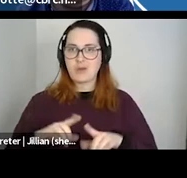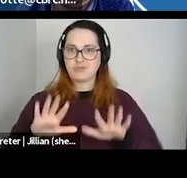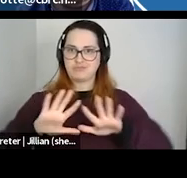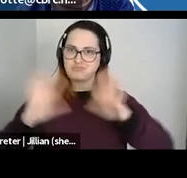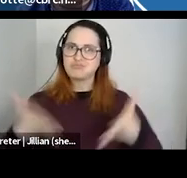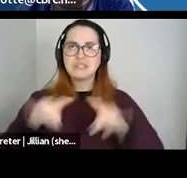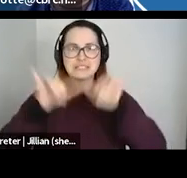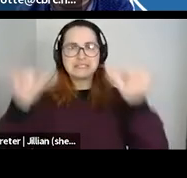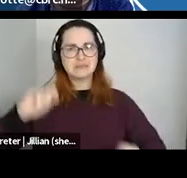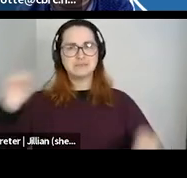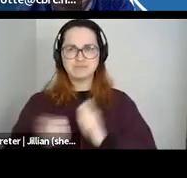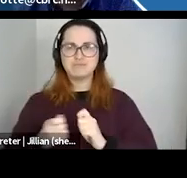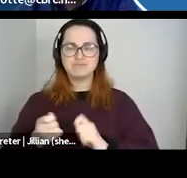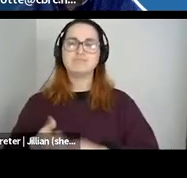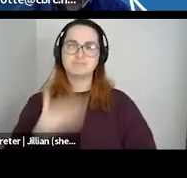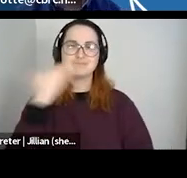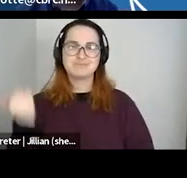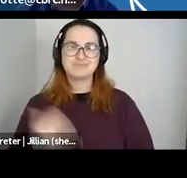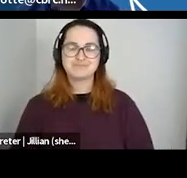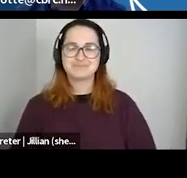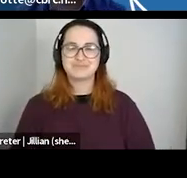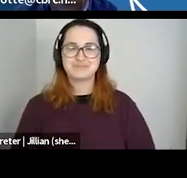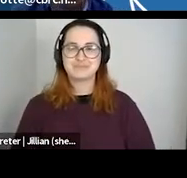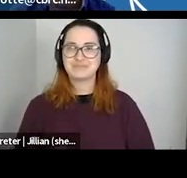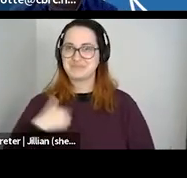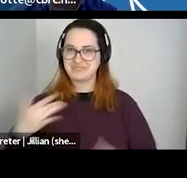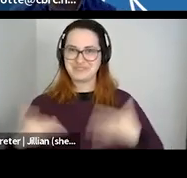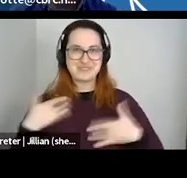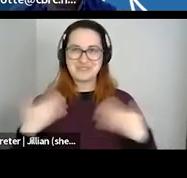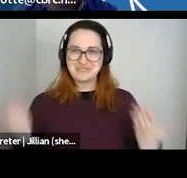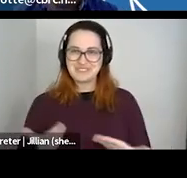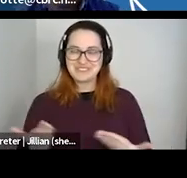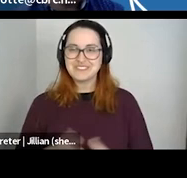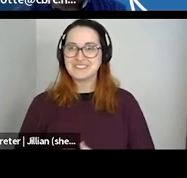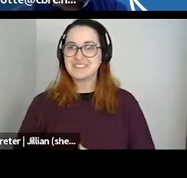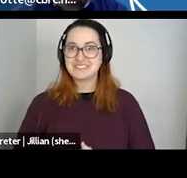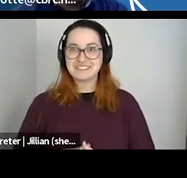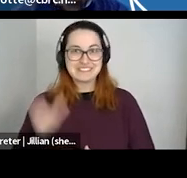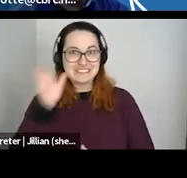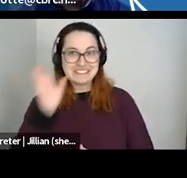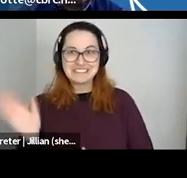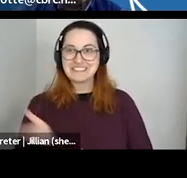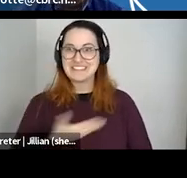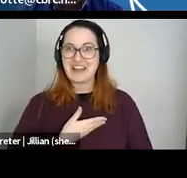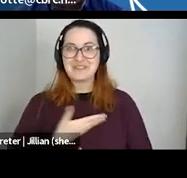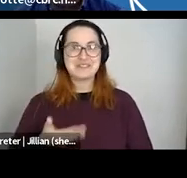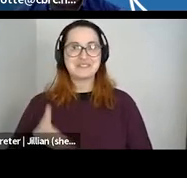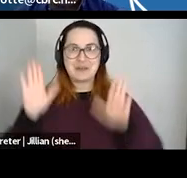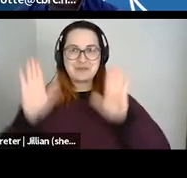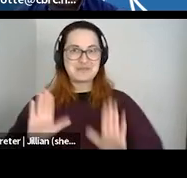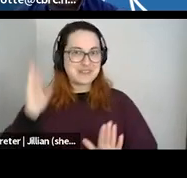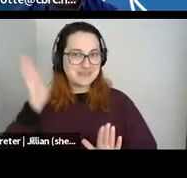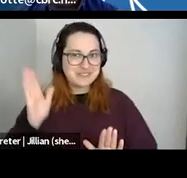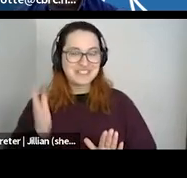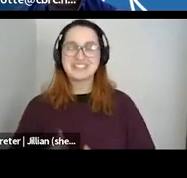we live, work, and play. I'm so excited to be here tonight for this event with some amazing presenters. I know several of them. On